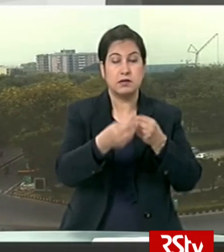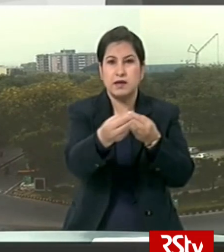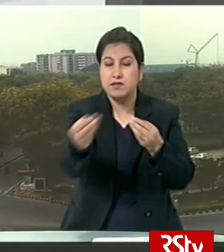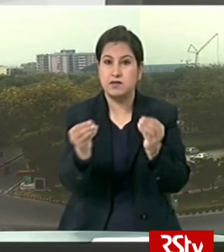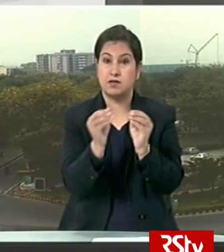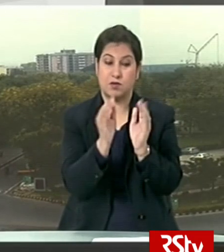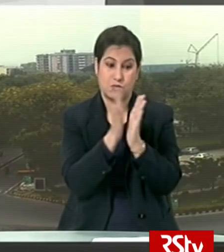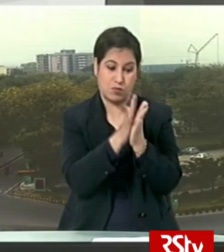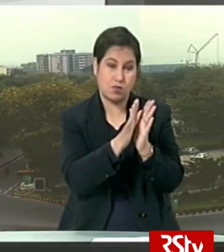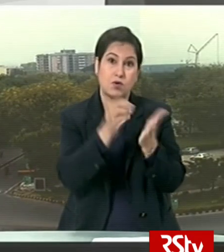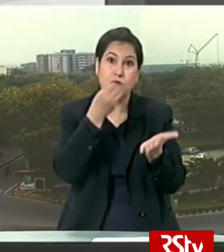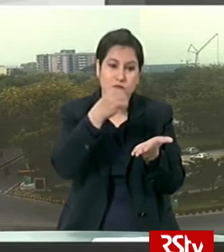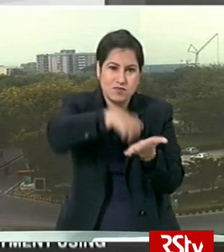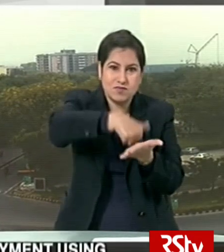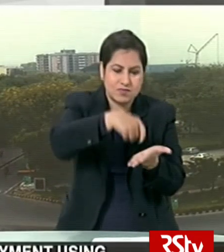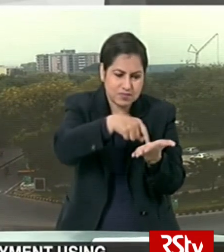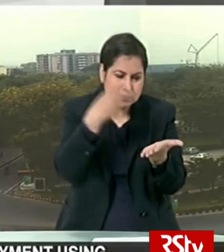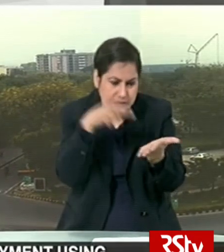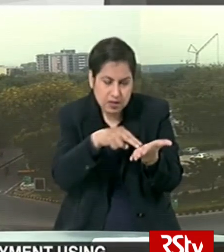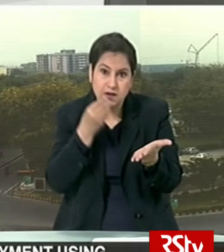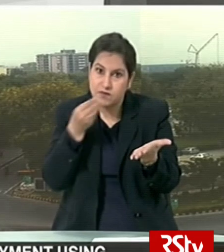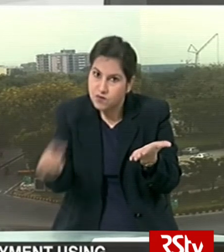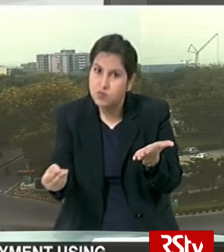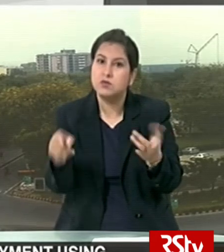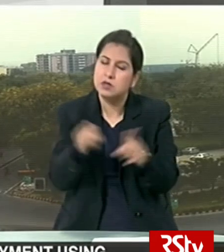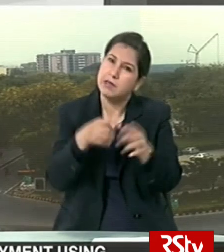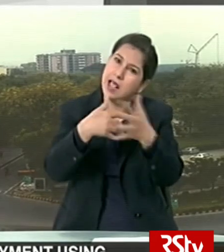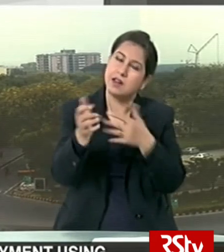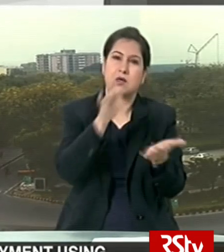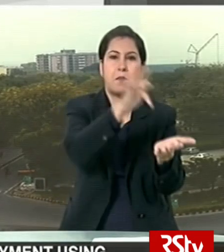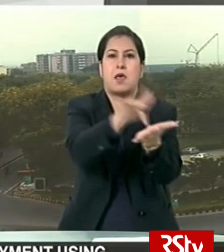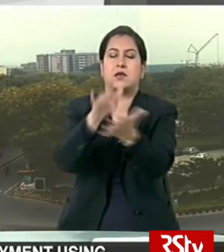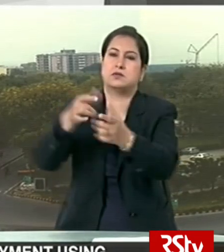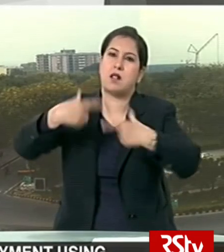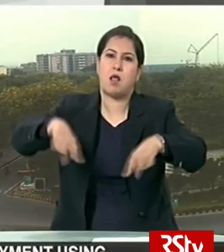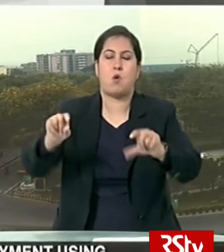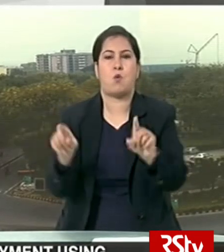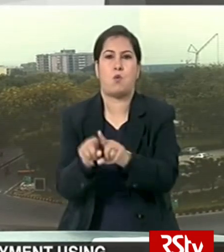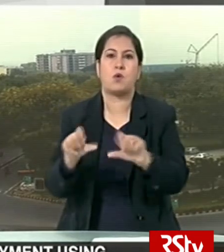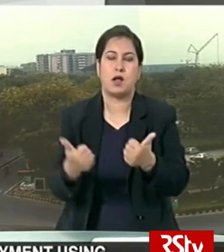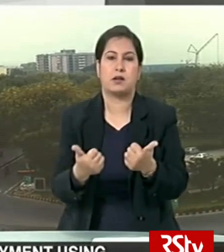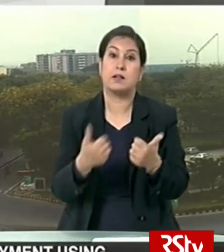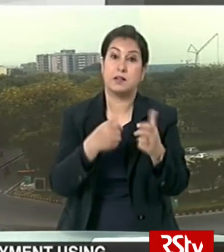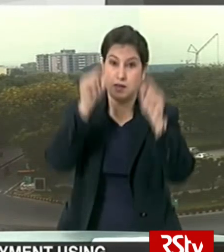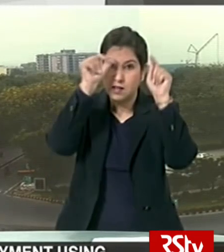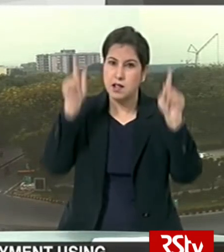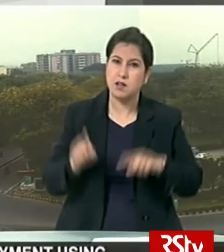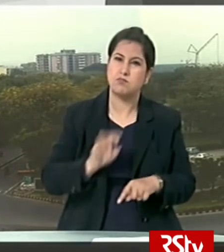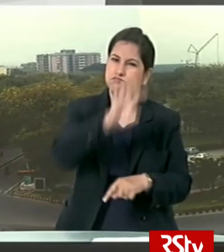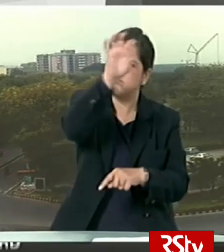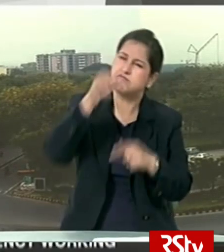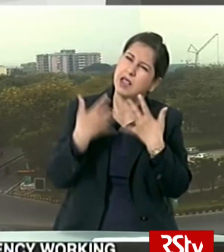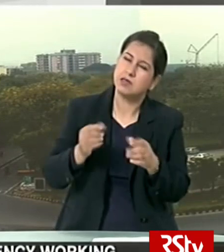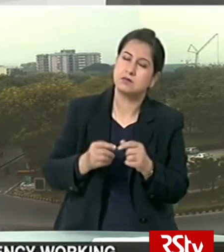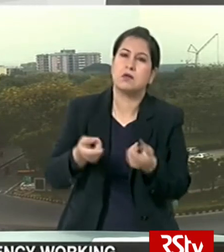can be used in any ration card any ration shop in any part of the country as you move